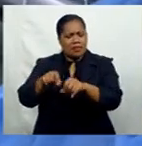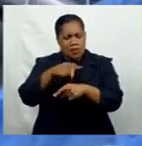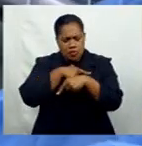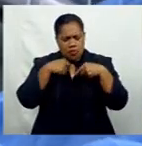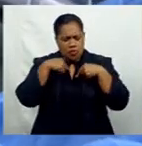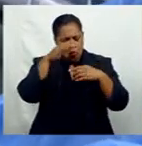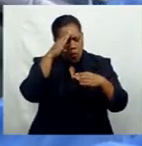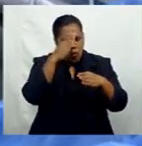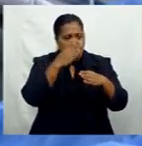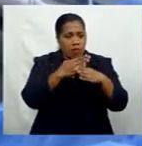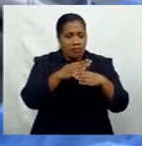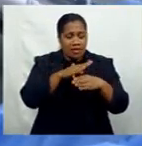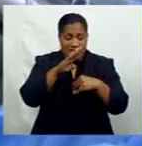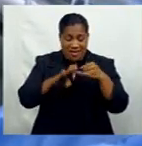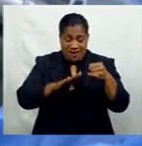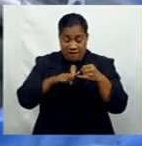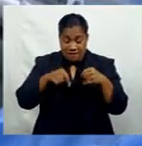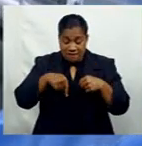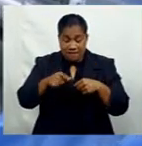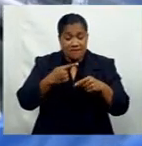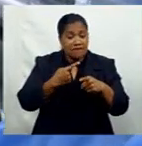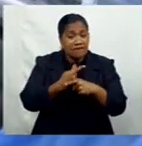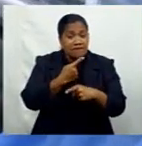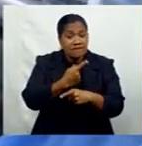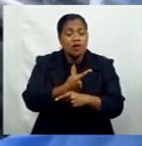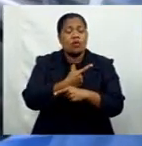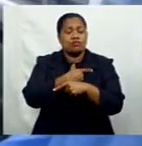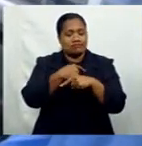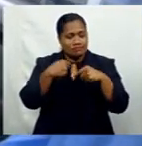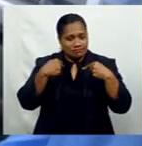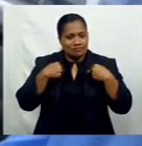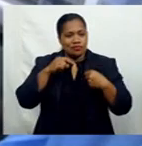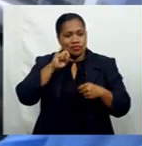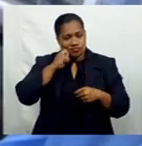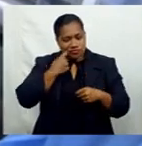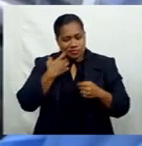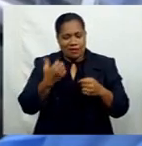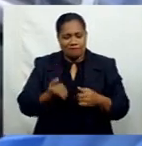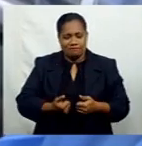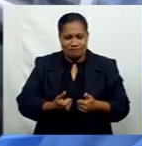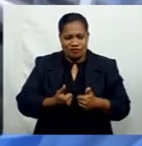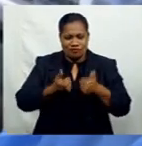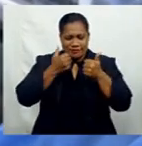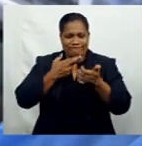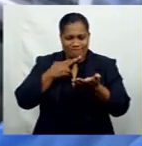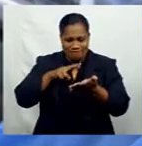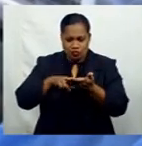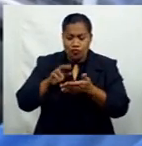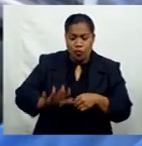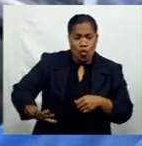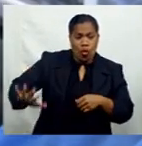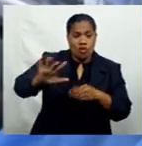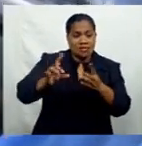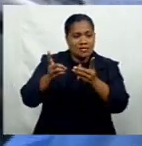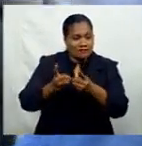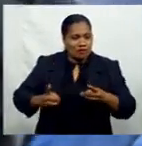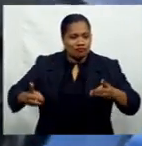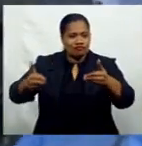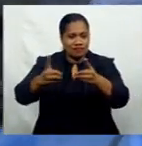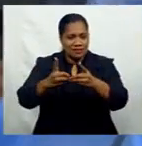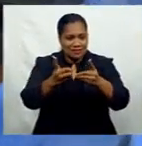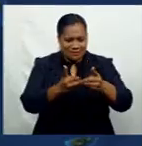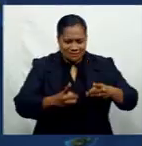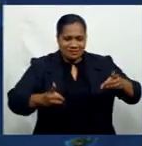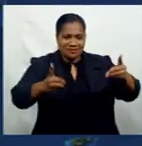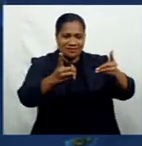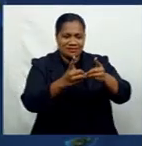by the end of this week, we will be getting a good picture of all the divisions that have